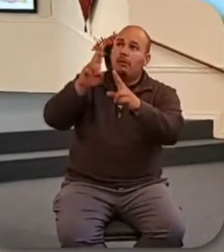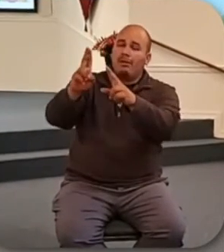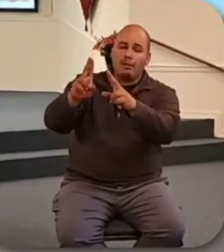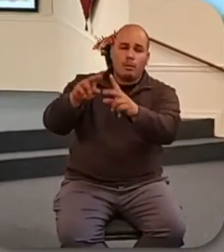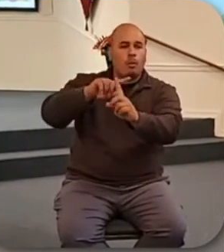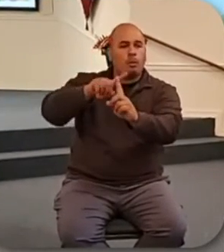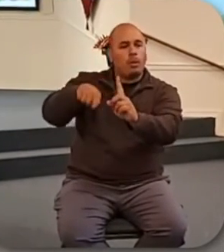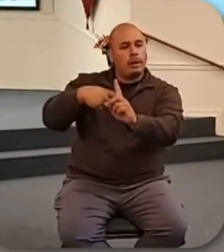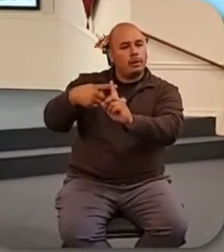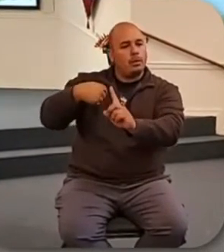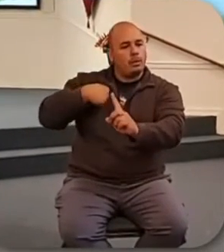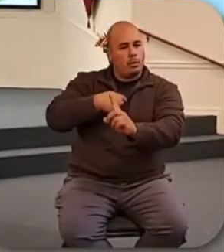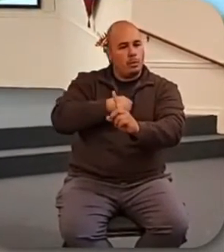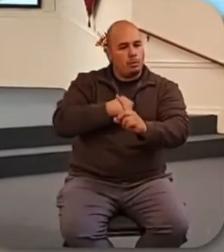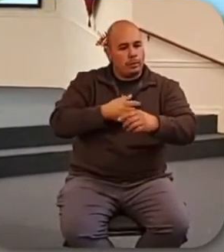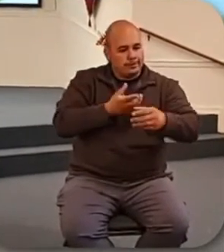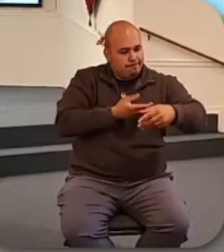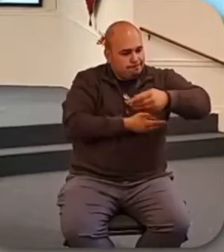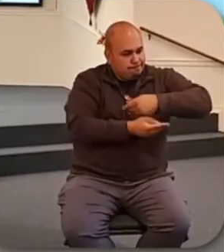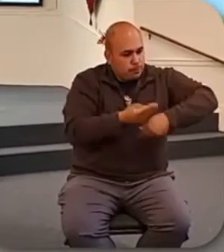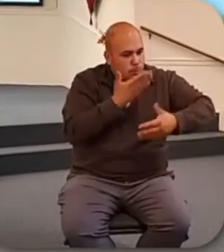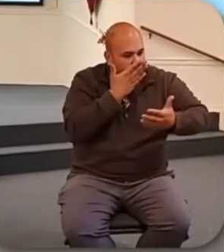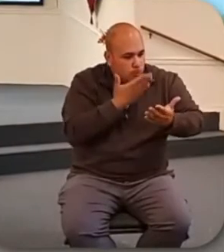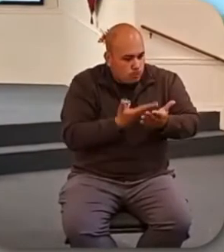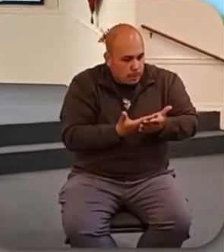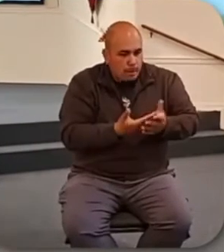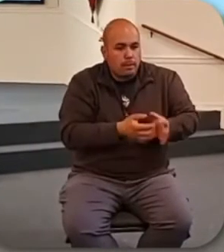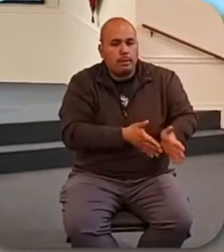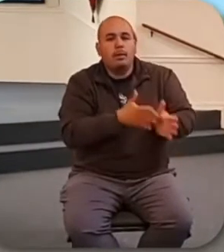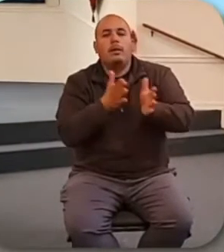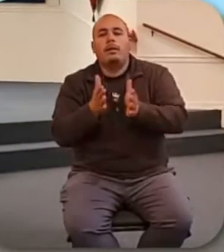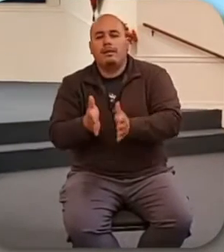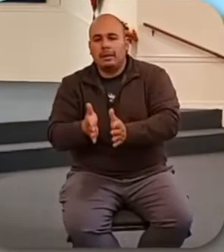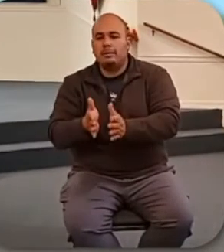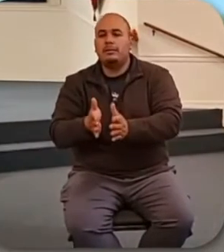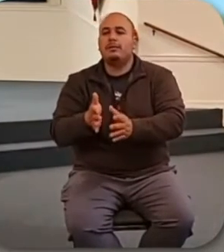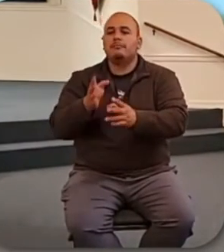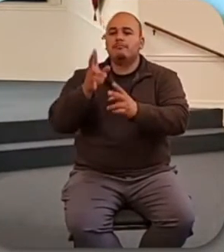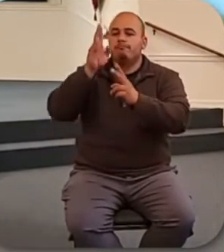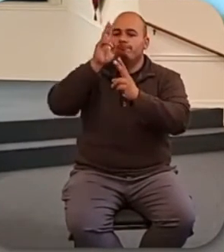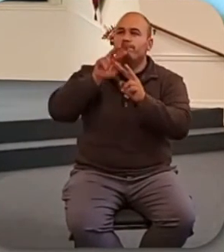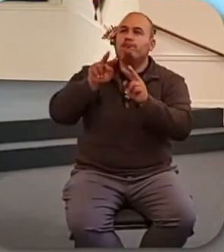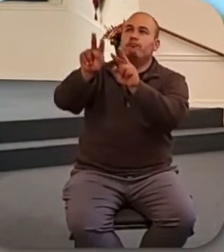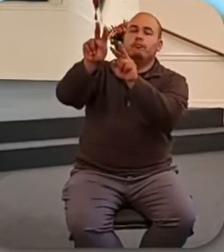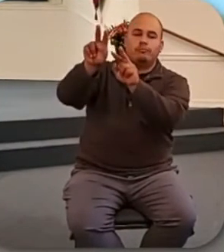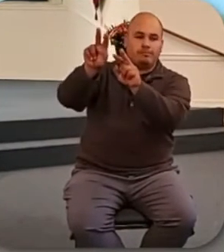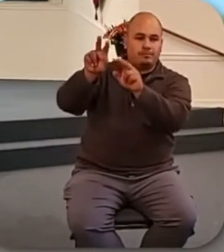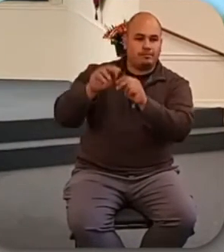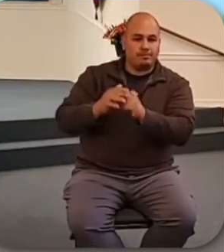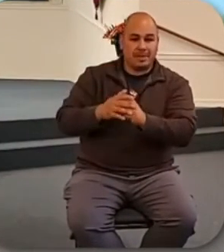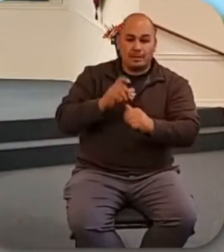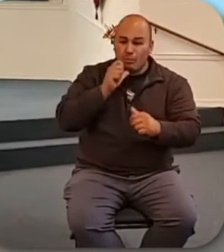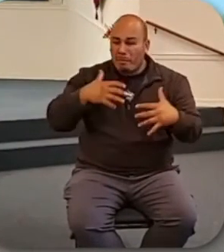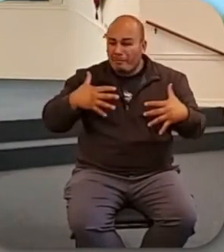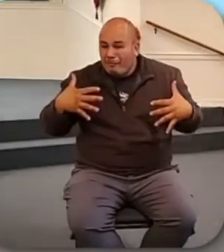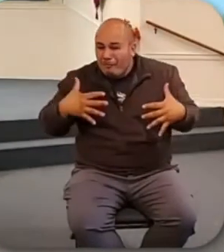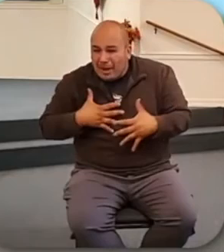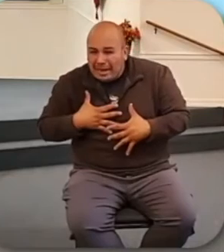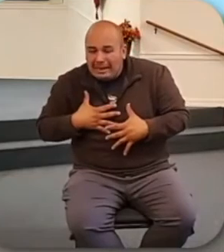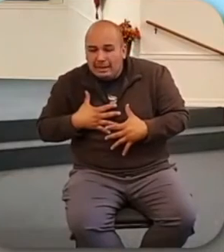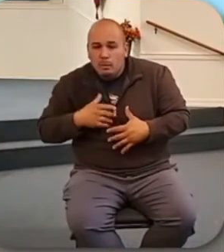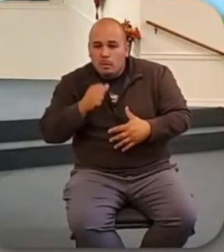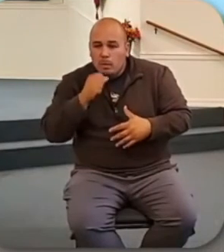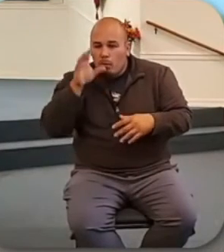anything more he will provide that too. And do not be afraid. God gives us his eternal